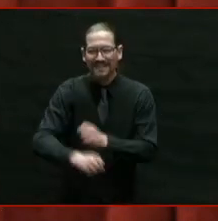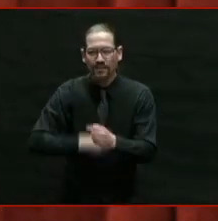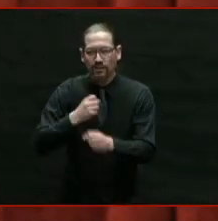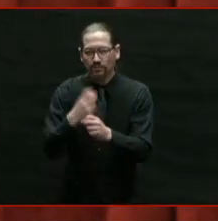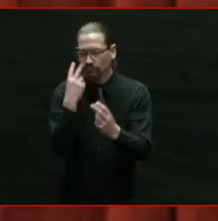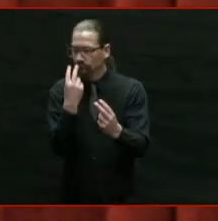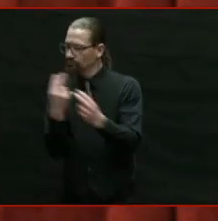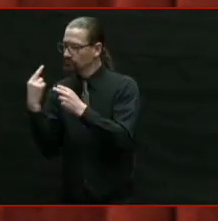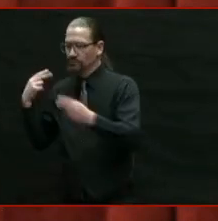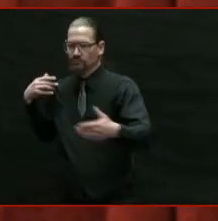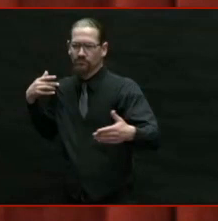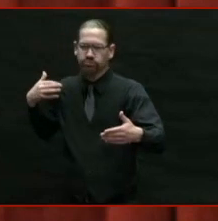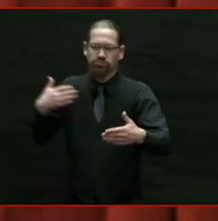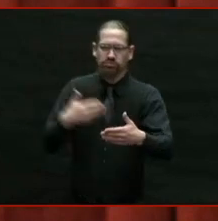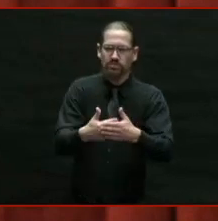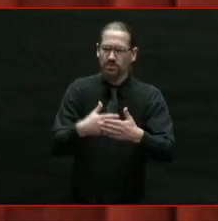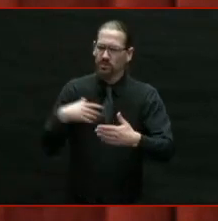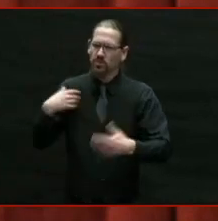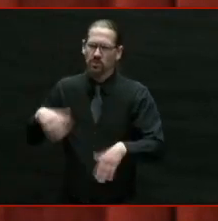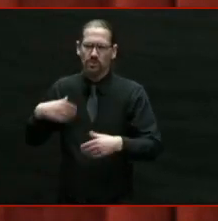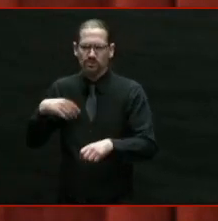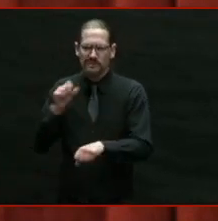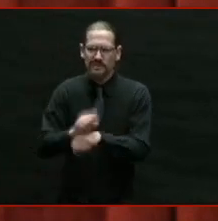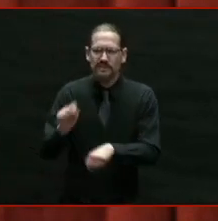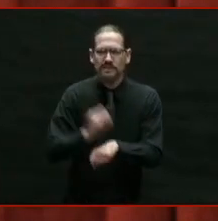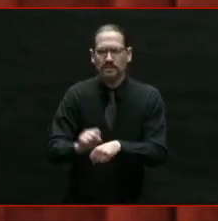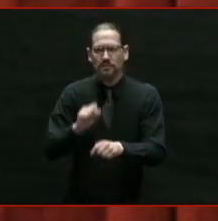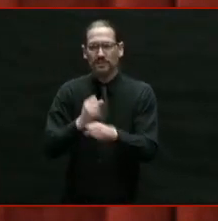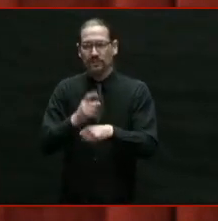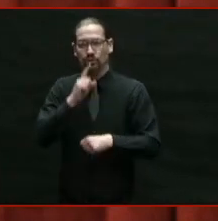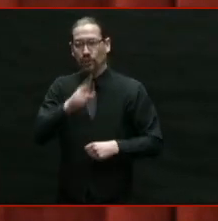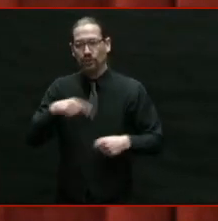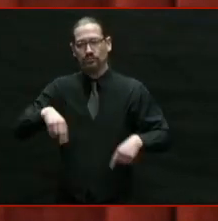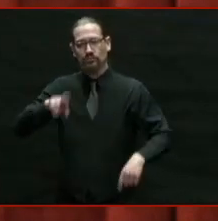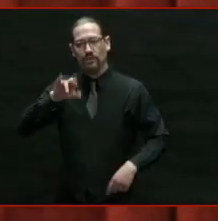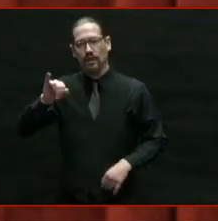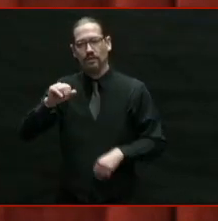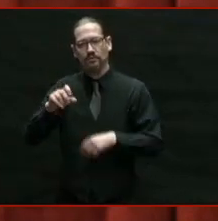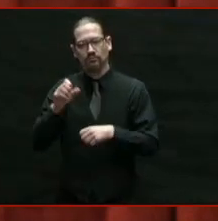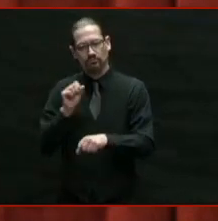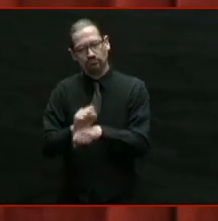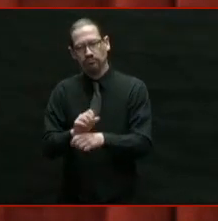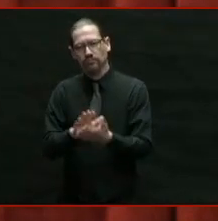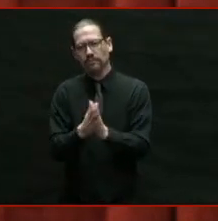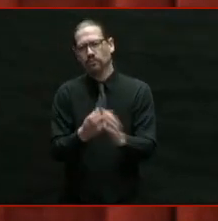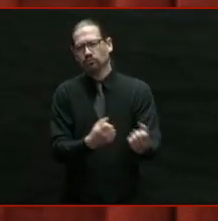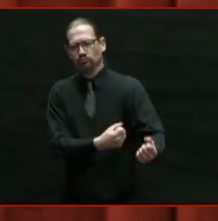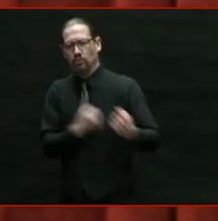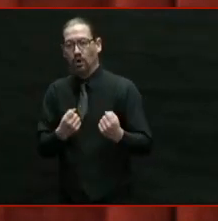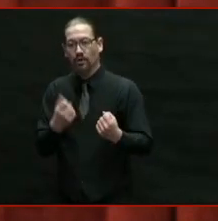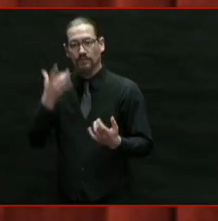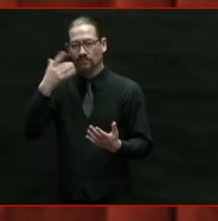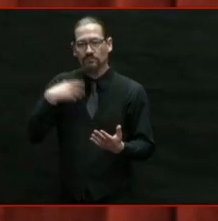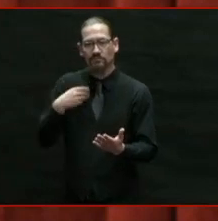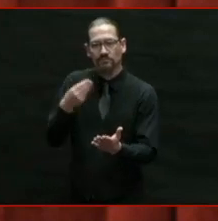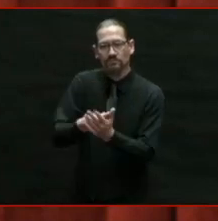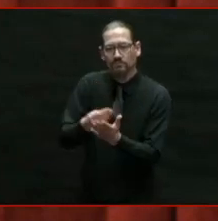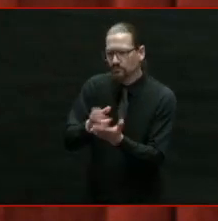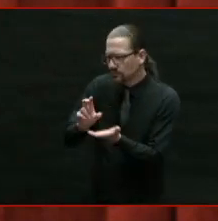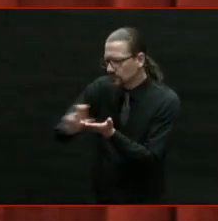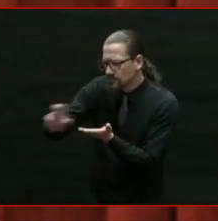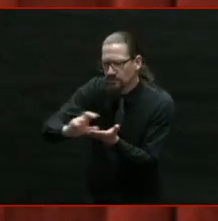stronger, we've made investments in Rhode Islanders, in skills, education,